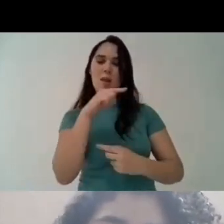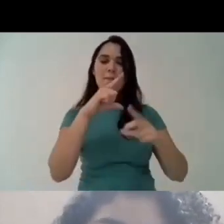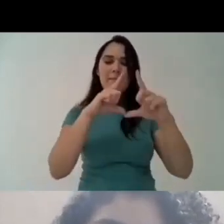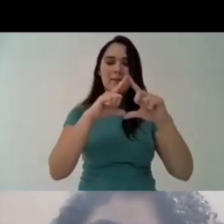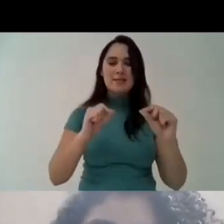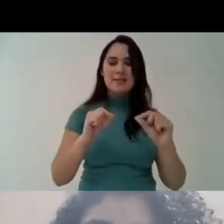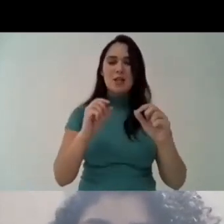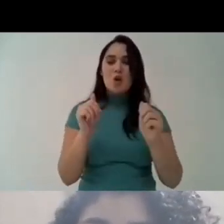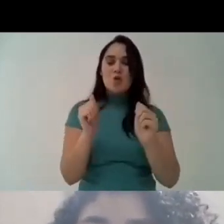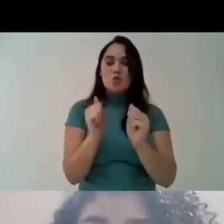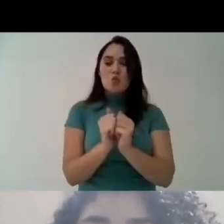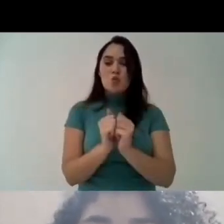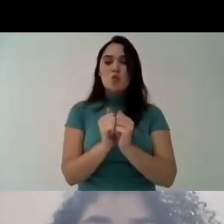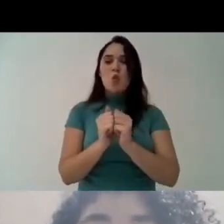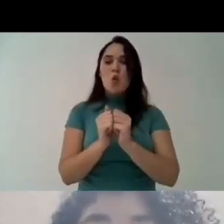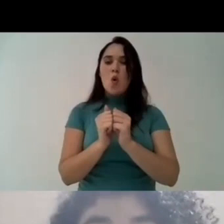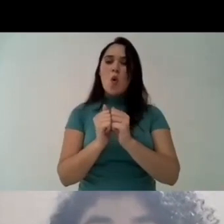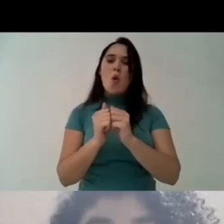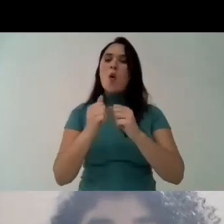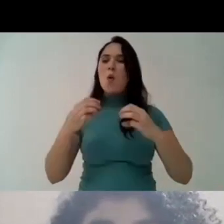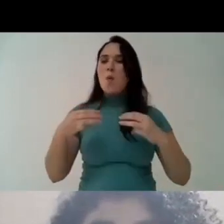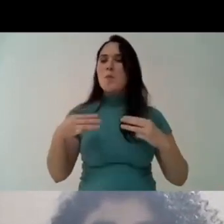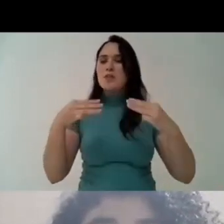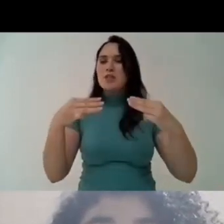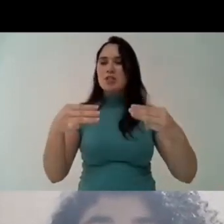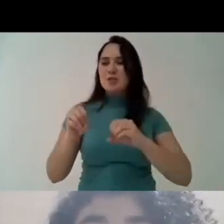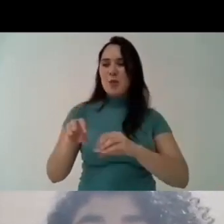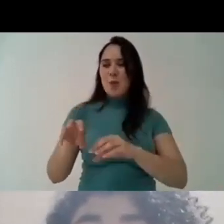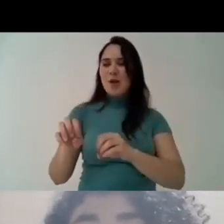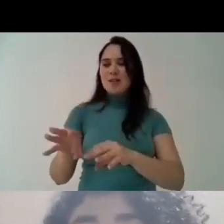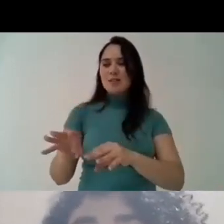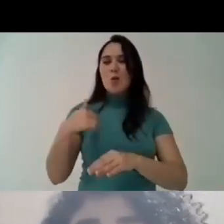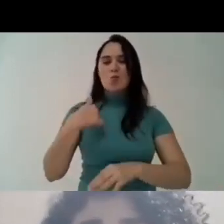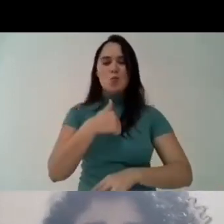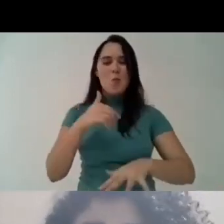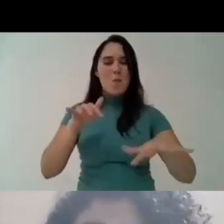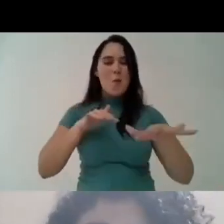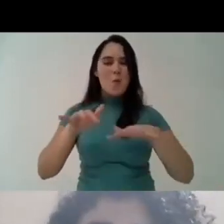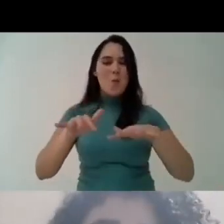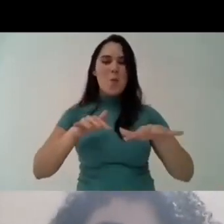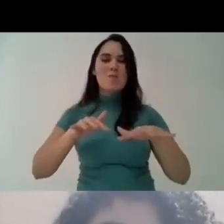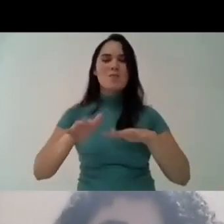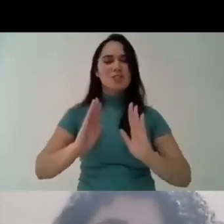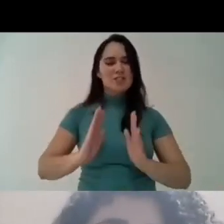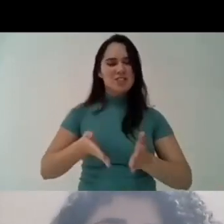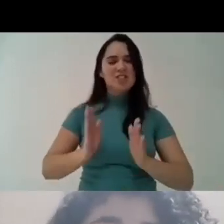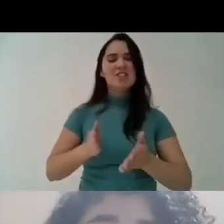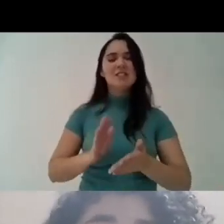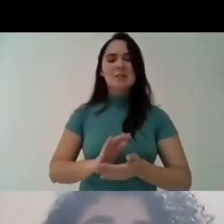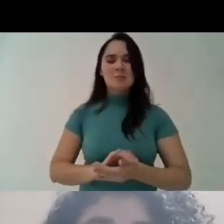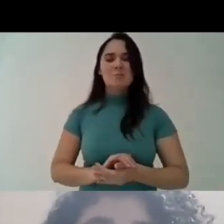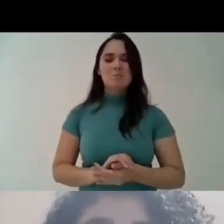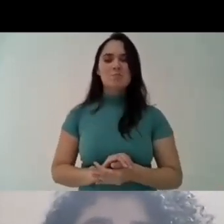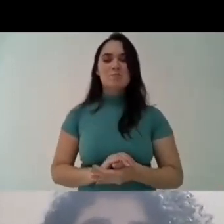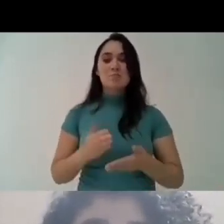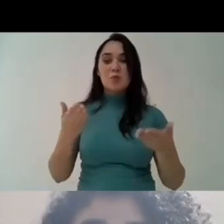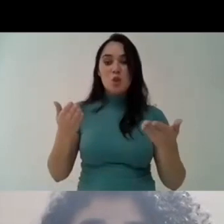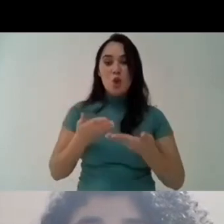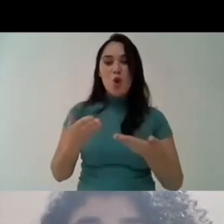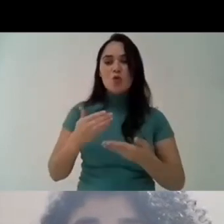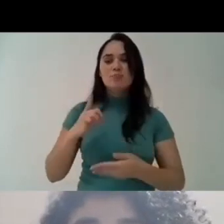open up this dialogue with the education ministry we have this mobilization going on